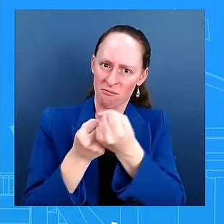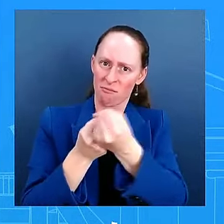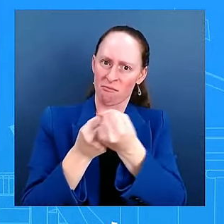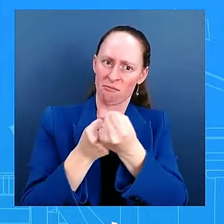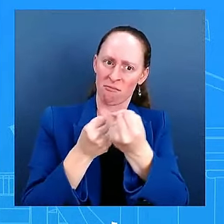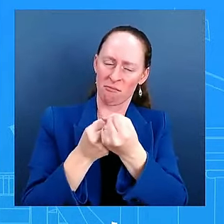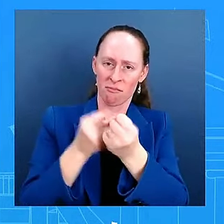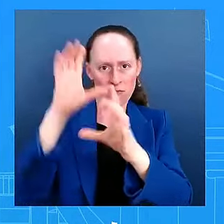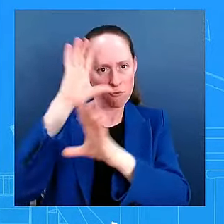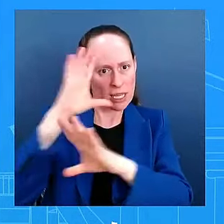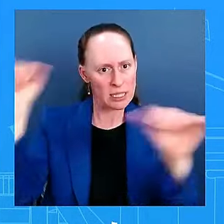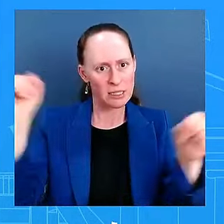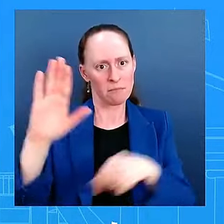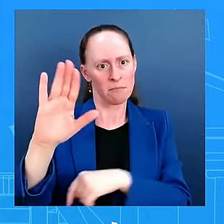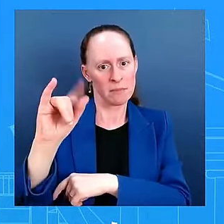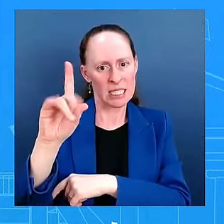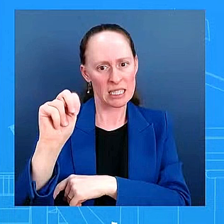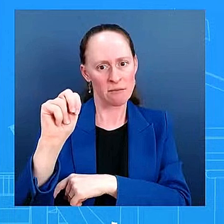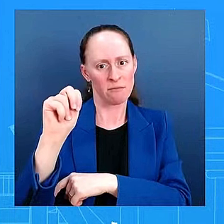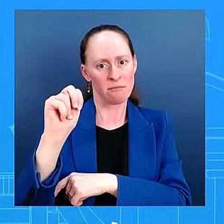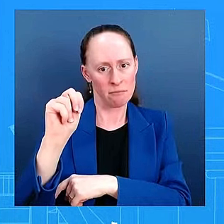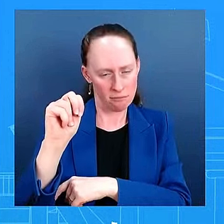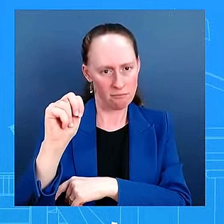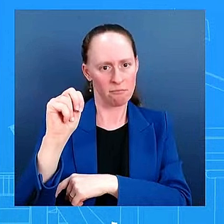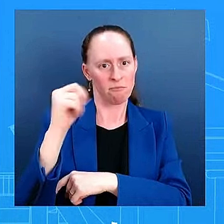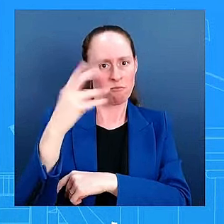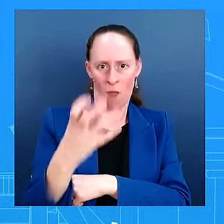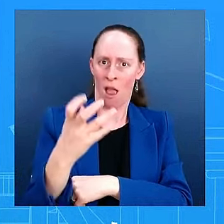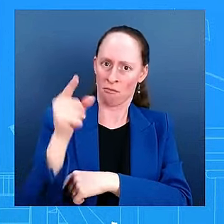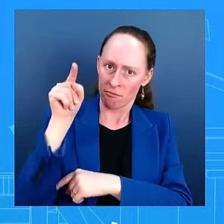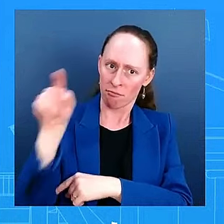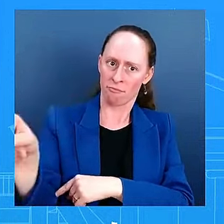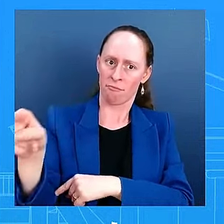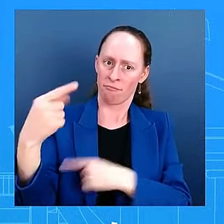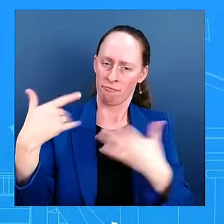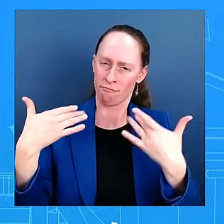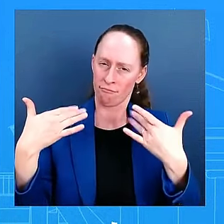who they wanted. They did. That was decided.